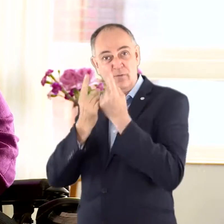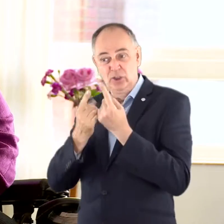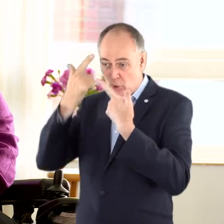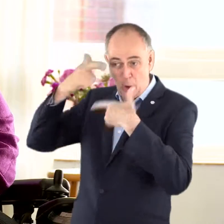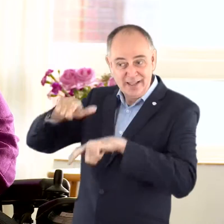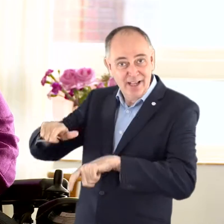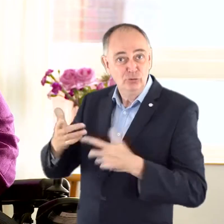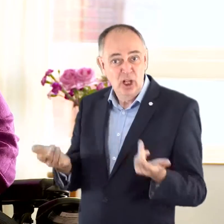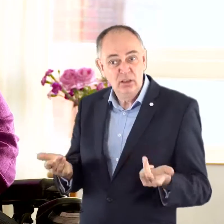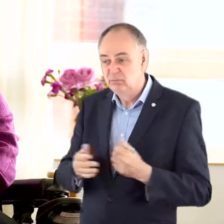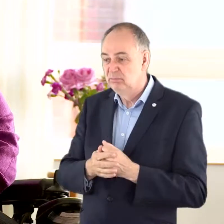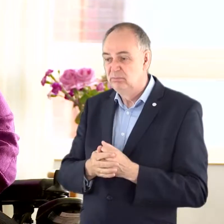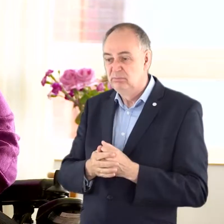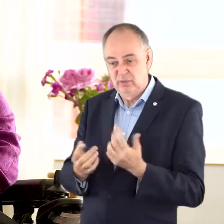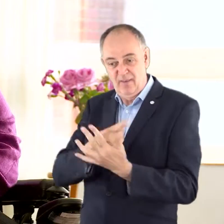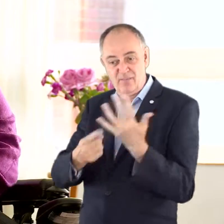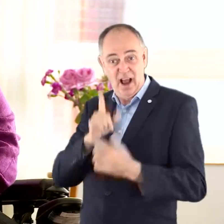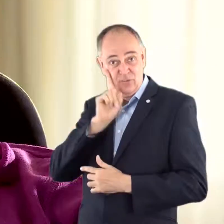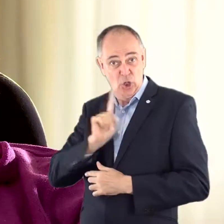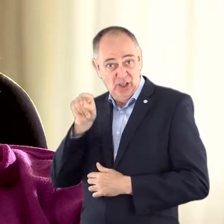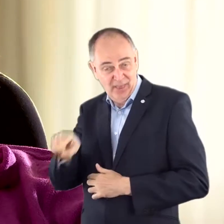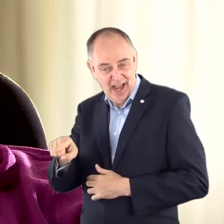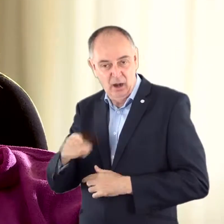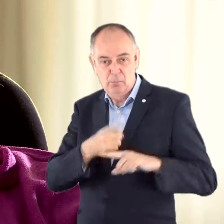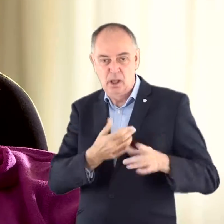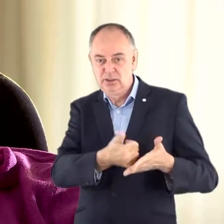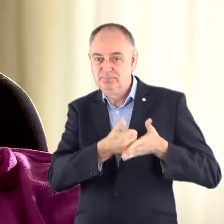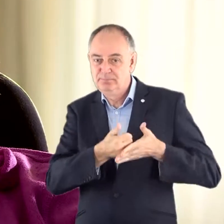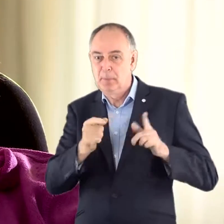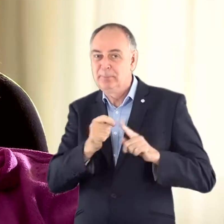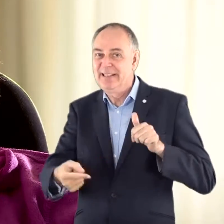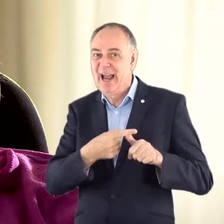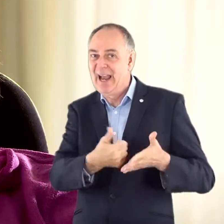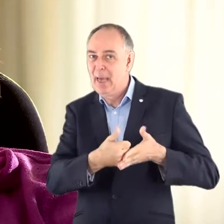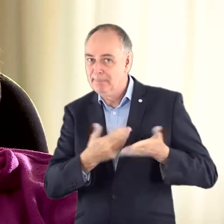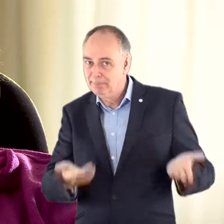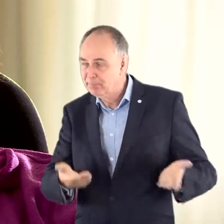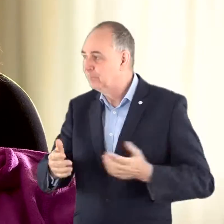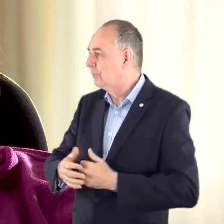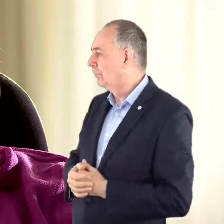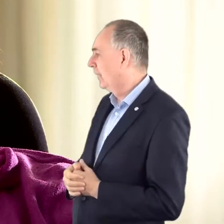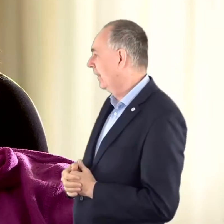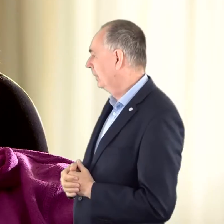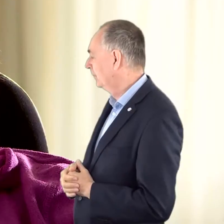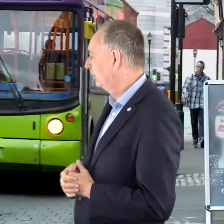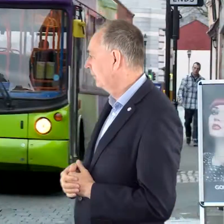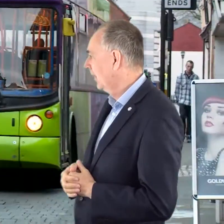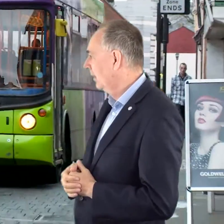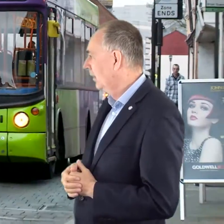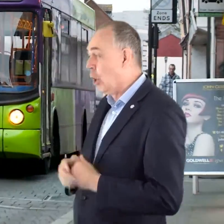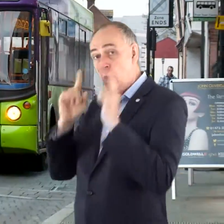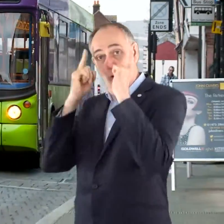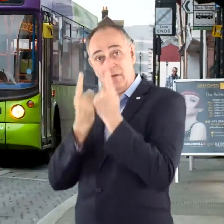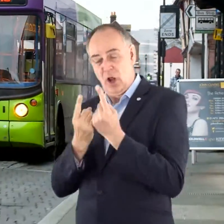other girls and my PA at the time. Because I had a taste of independence at uni I wanted to obviously